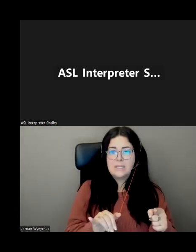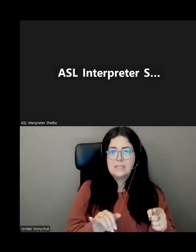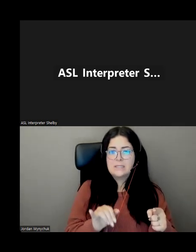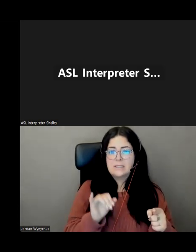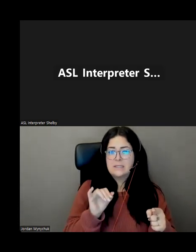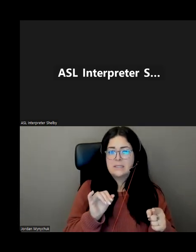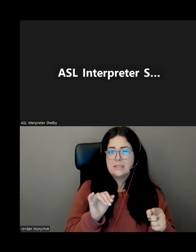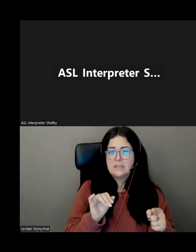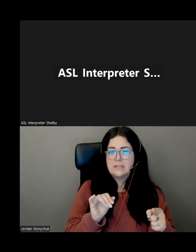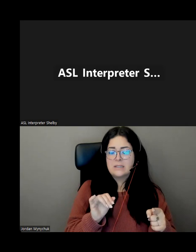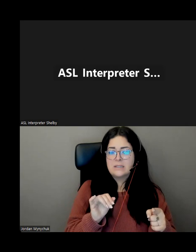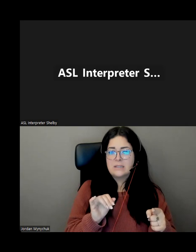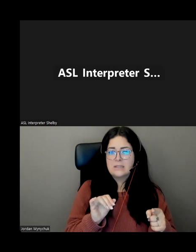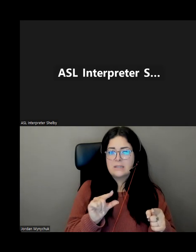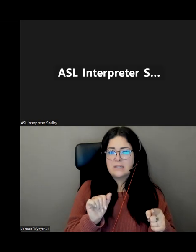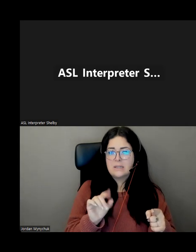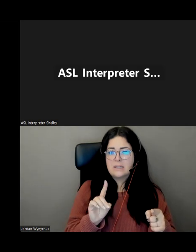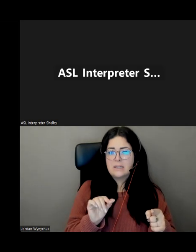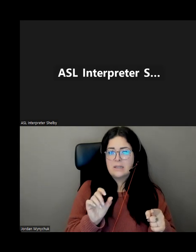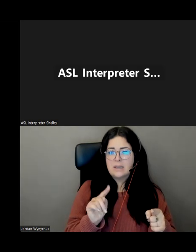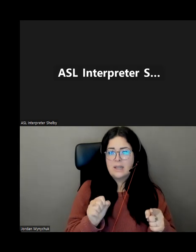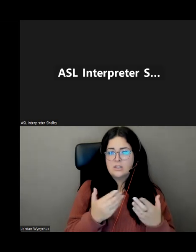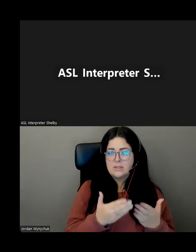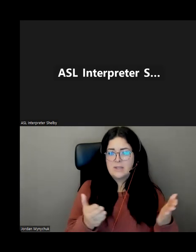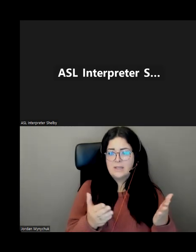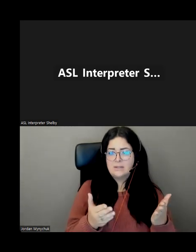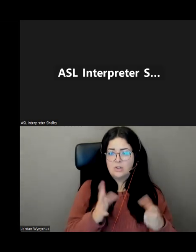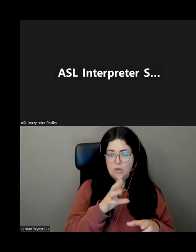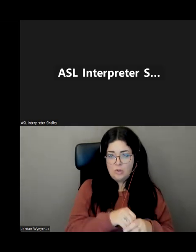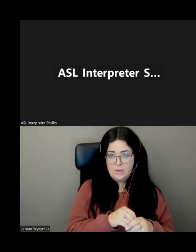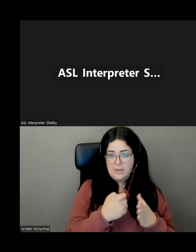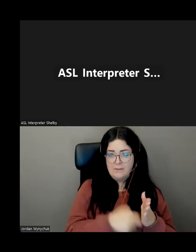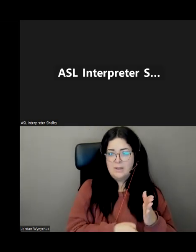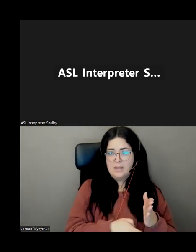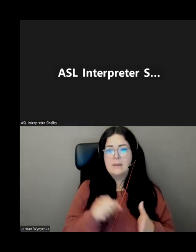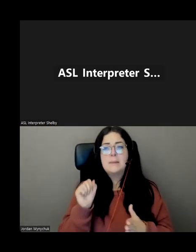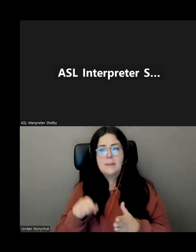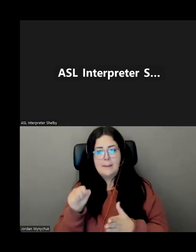oh yes they would yeah it's it's not extra it's it's yeah